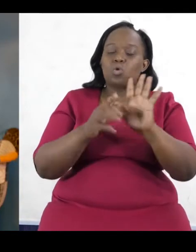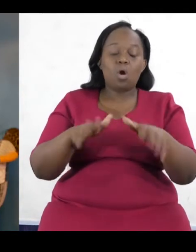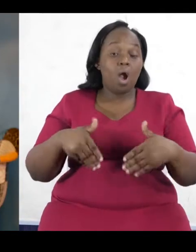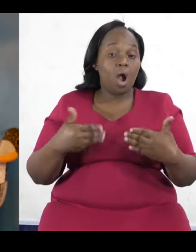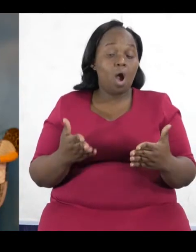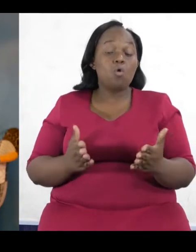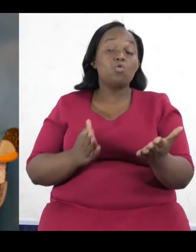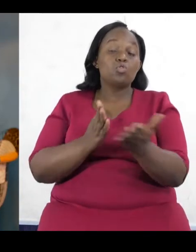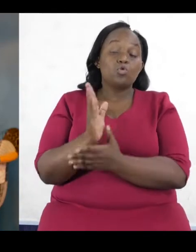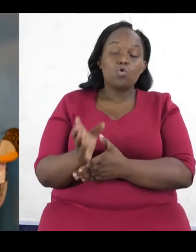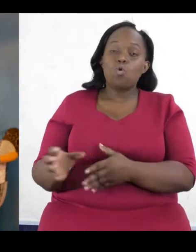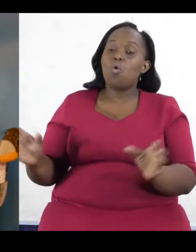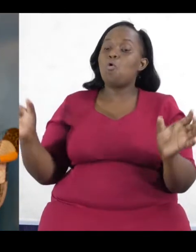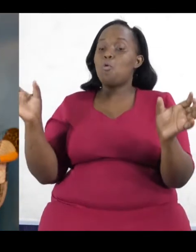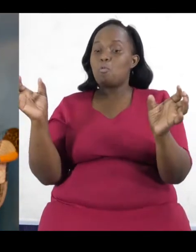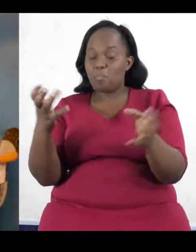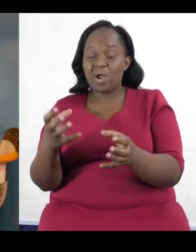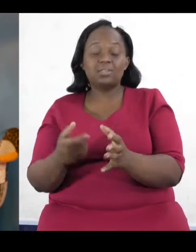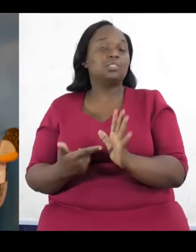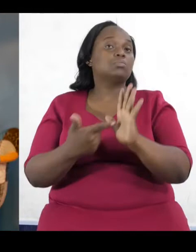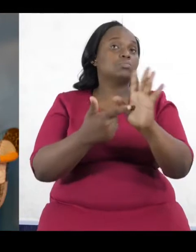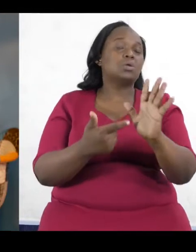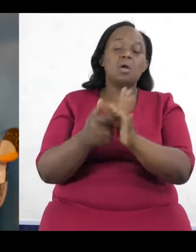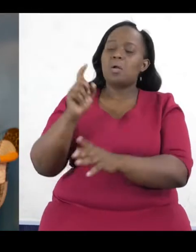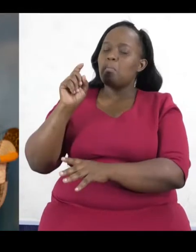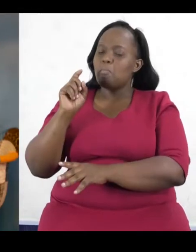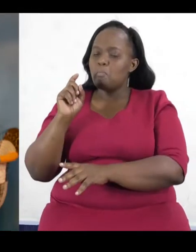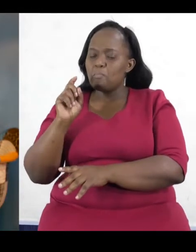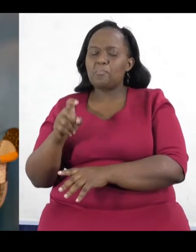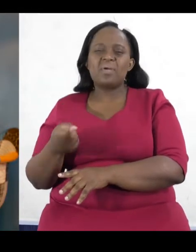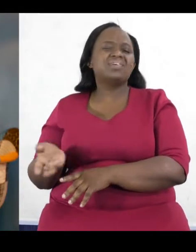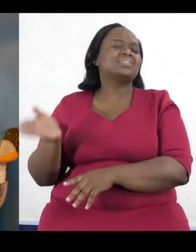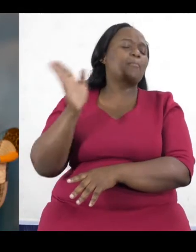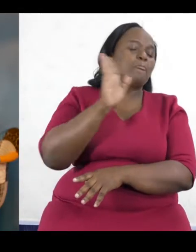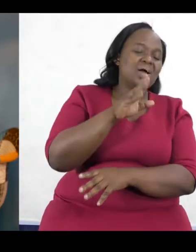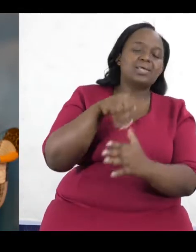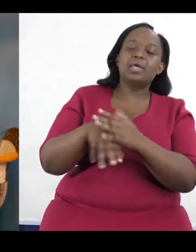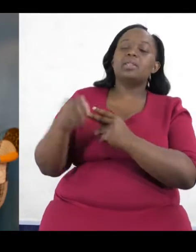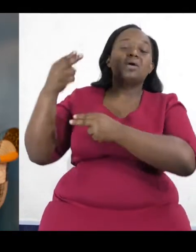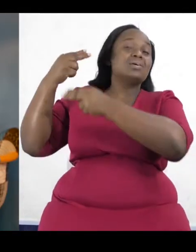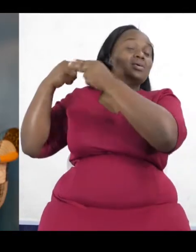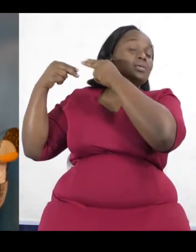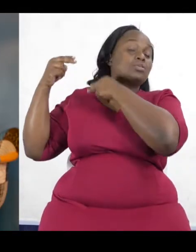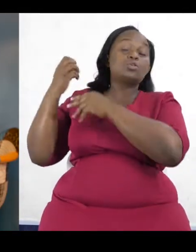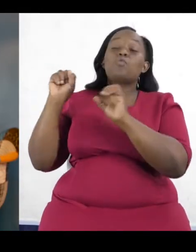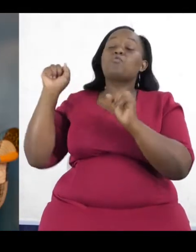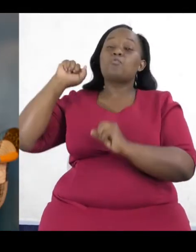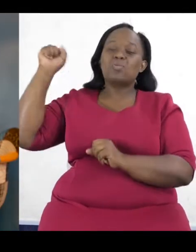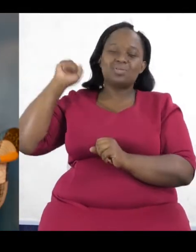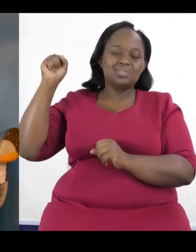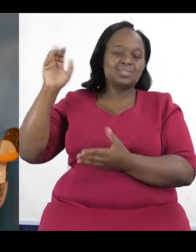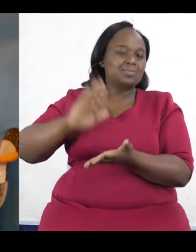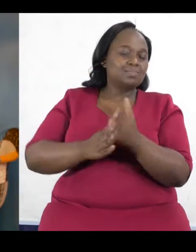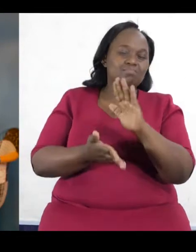is through party manifestos. But our whole structure, and we have to go back to even, you know, the history of our politics, it has evolved